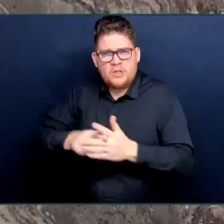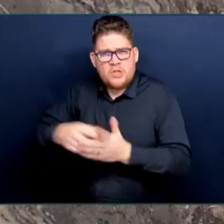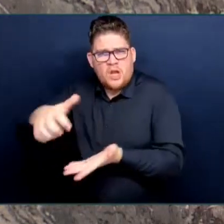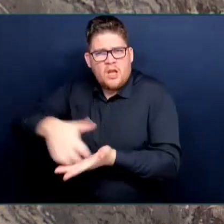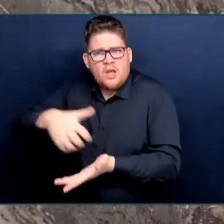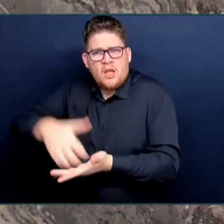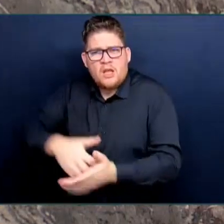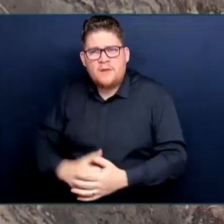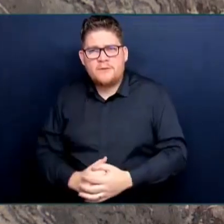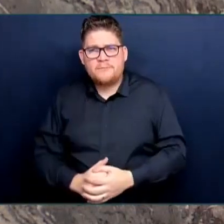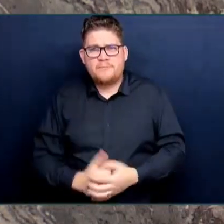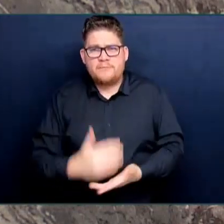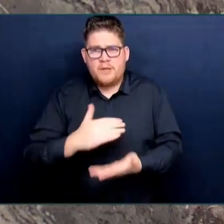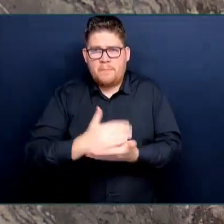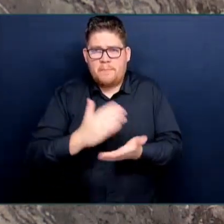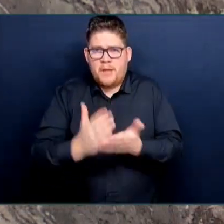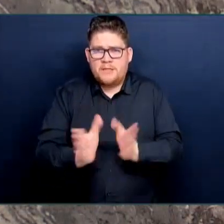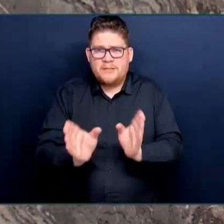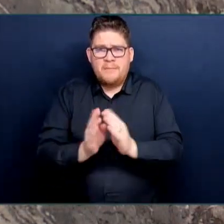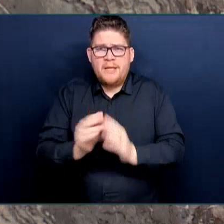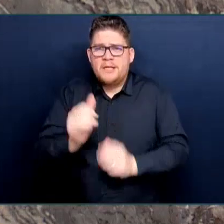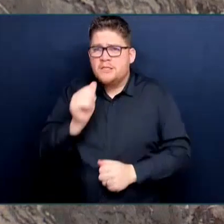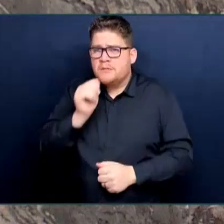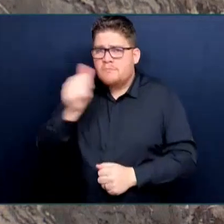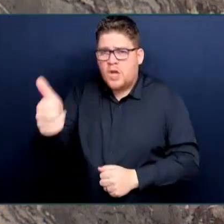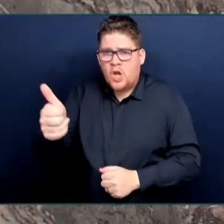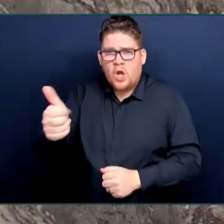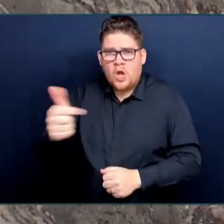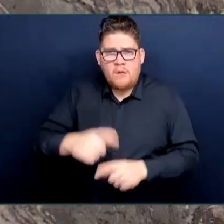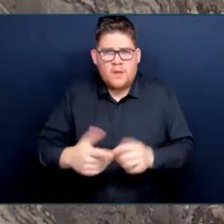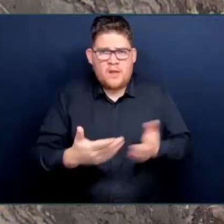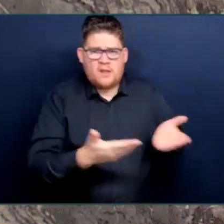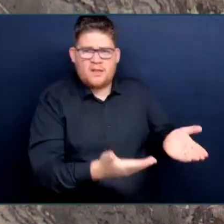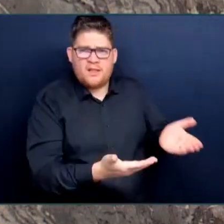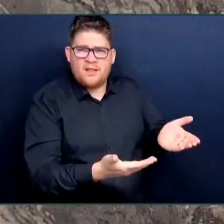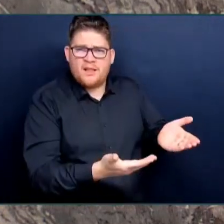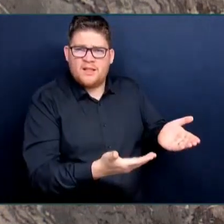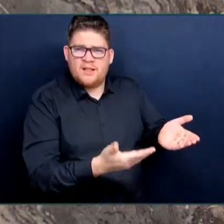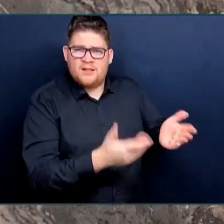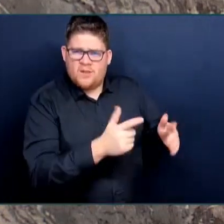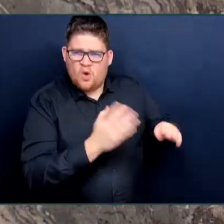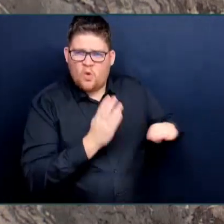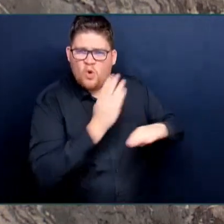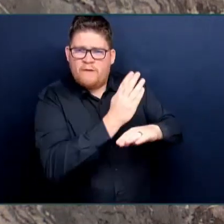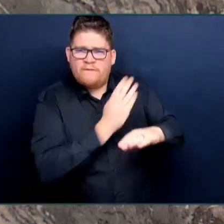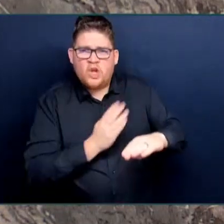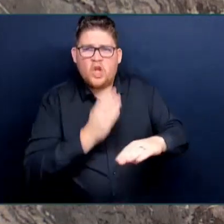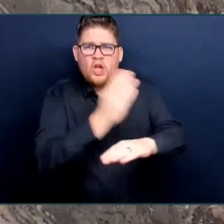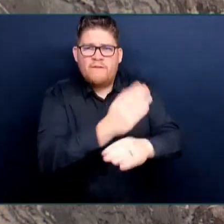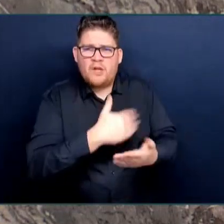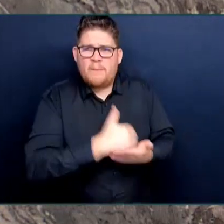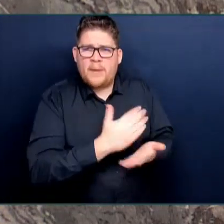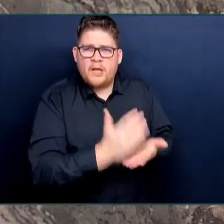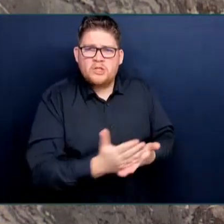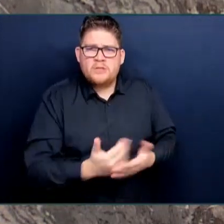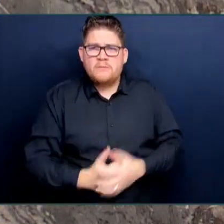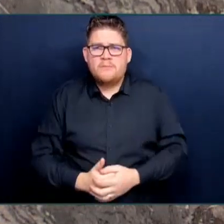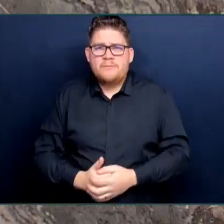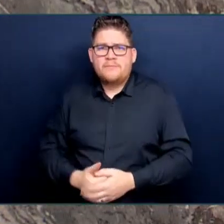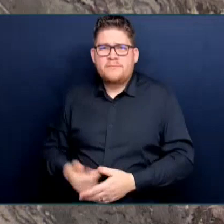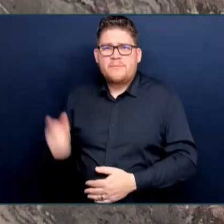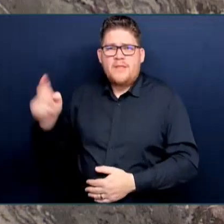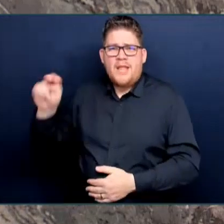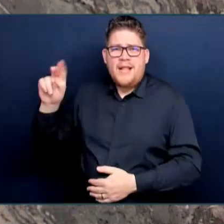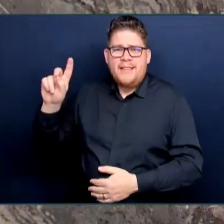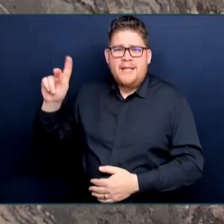Mr. Speaker, my question is this. If the NDP are applying this level of spin to the museum boondoggle, how can British